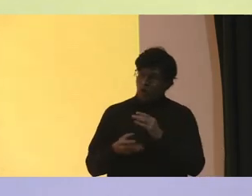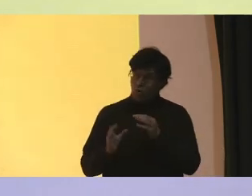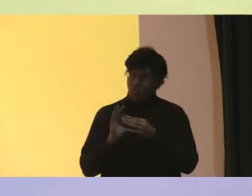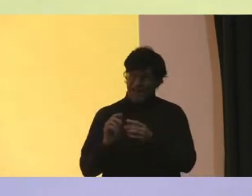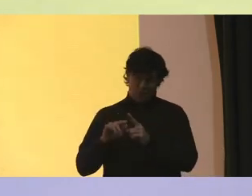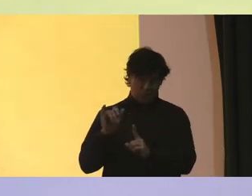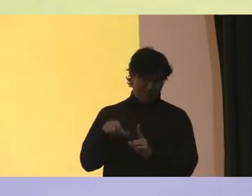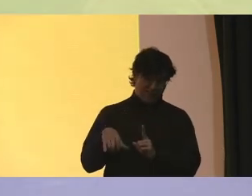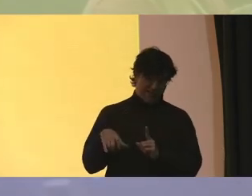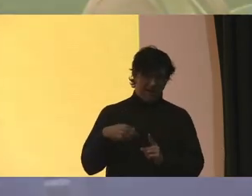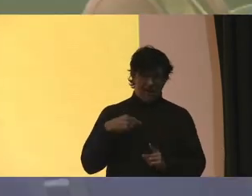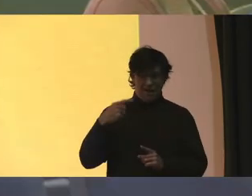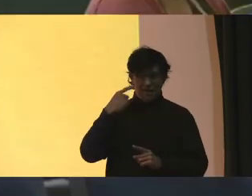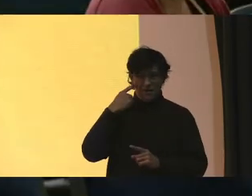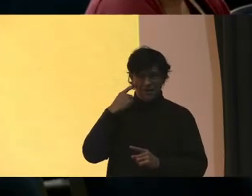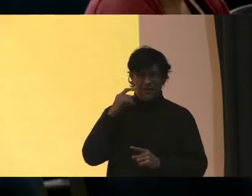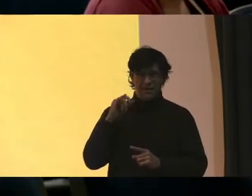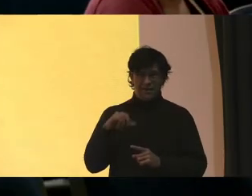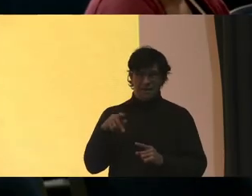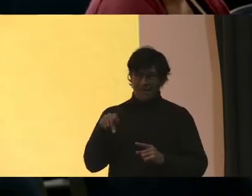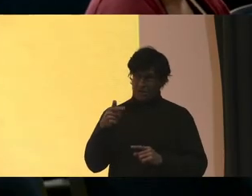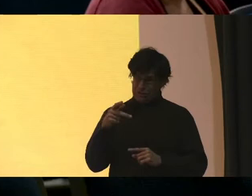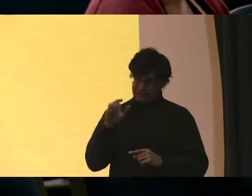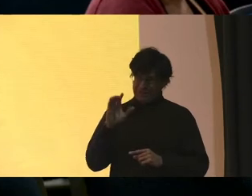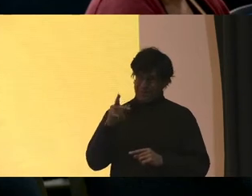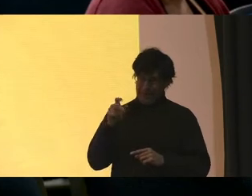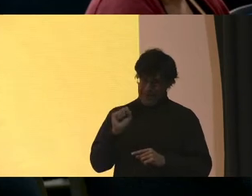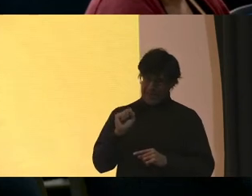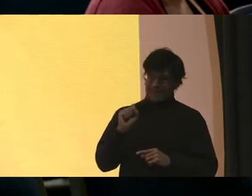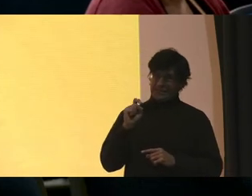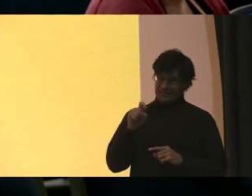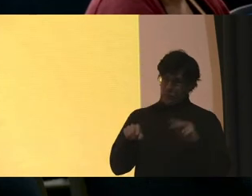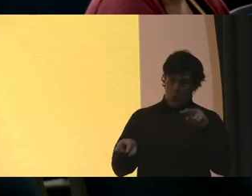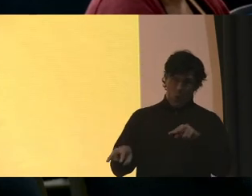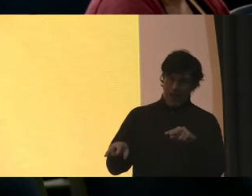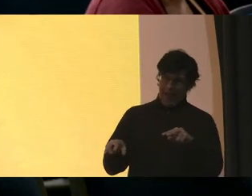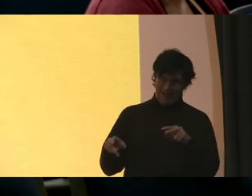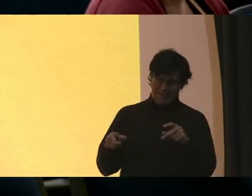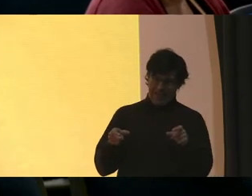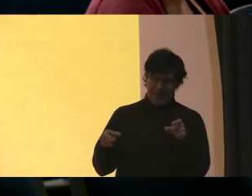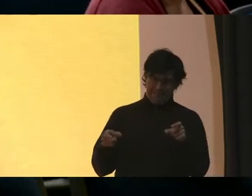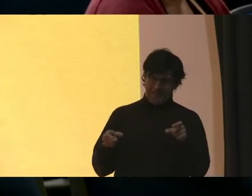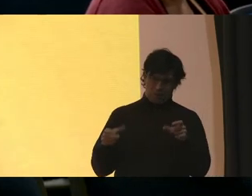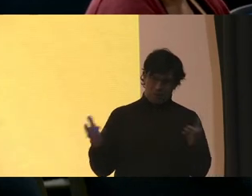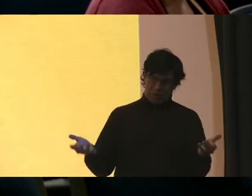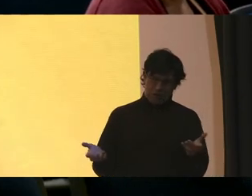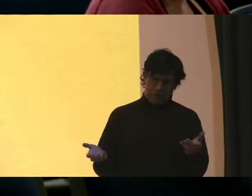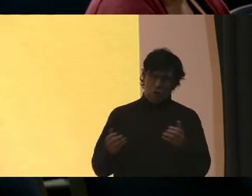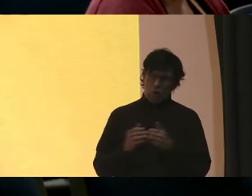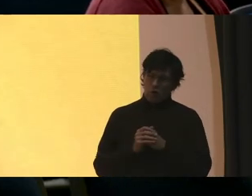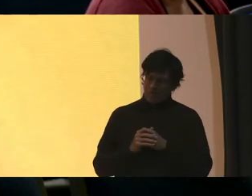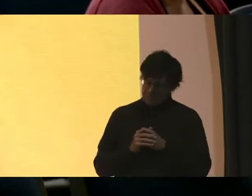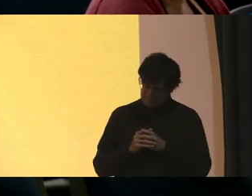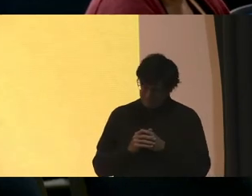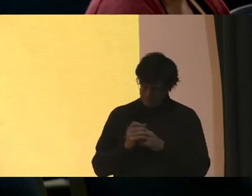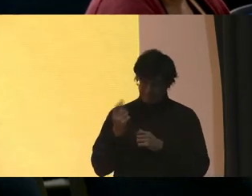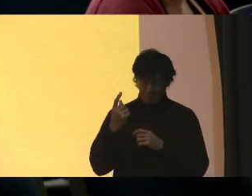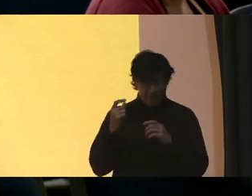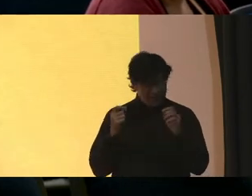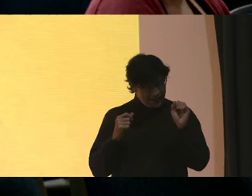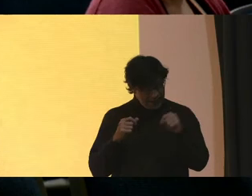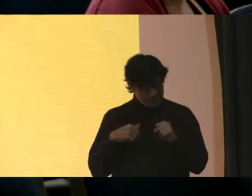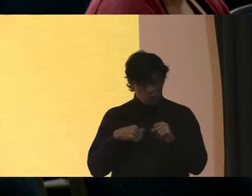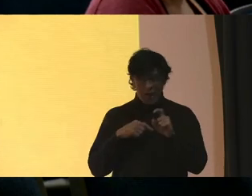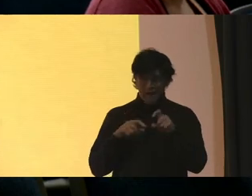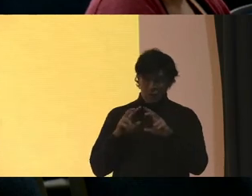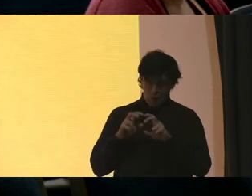think that PGCPS needs to take a look at the administration here Because, yes, we need to